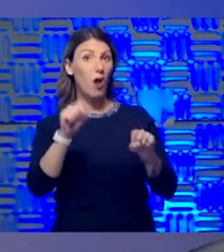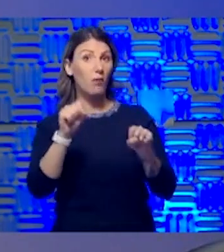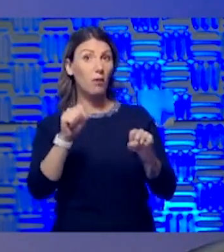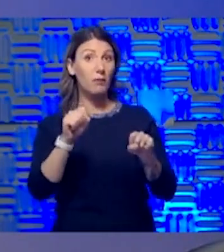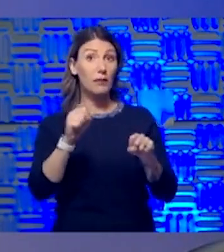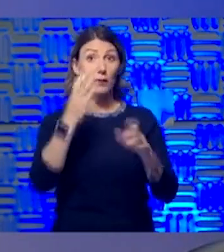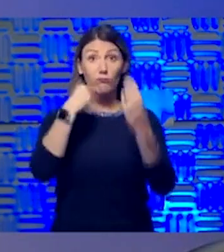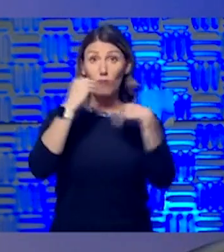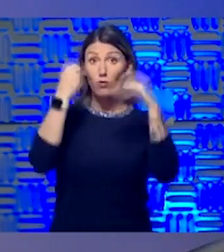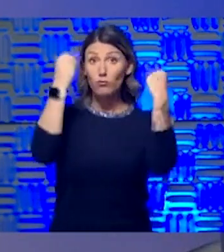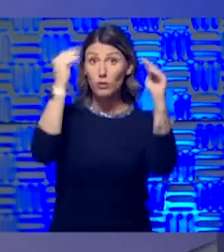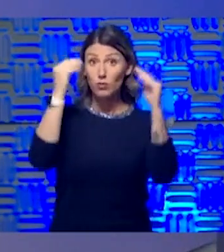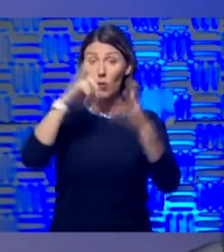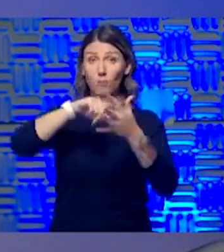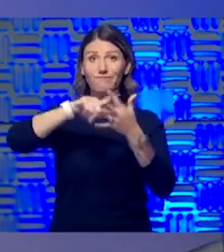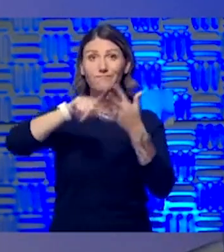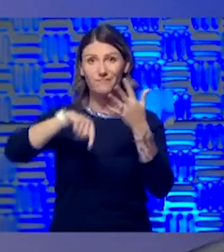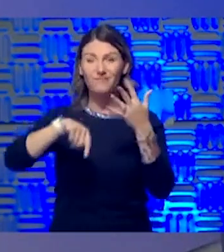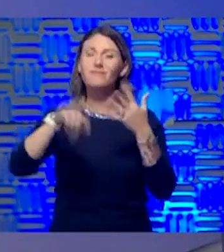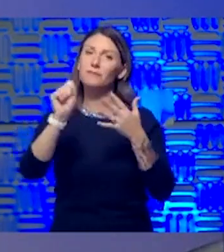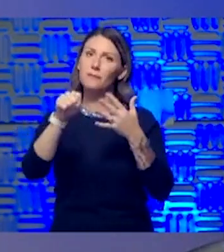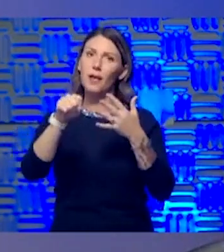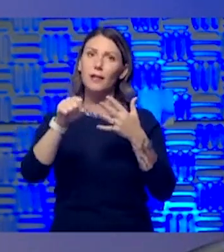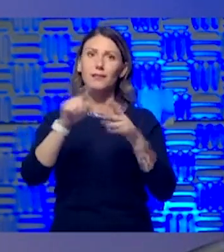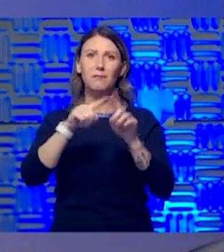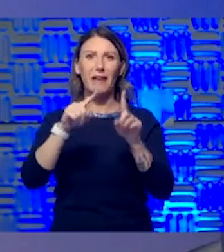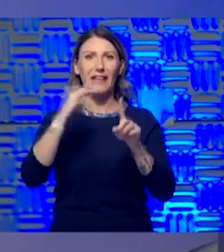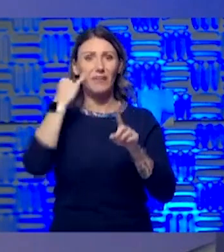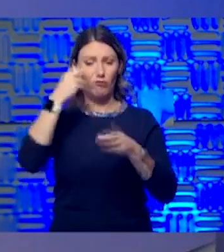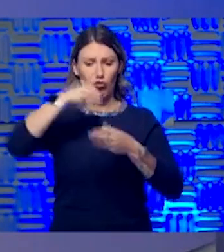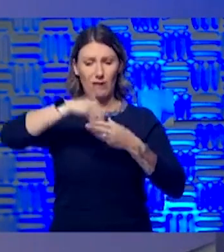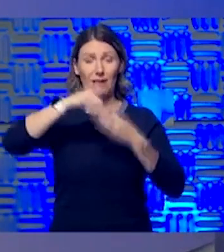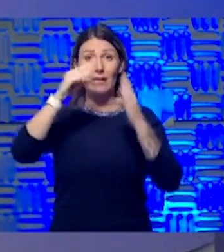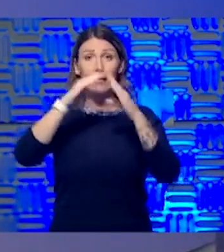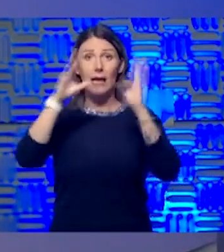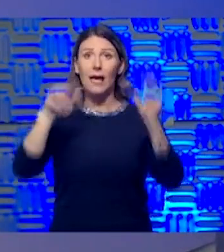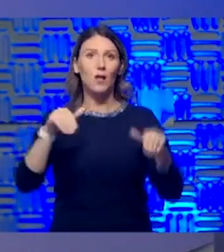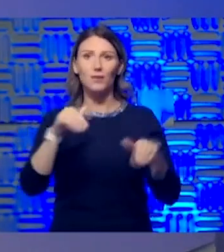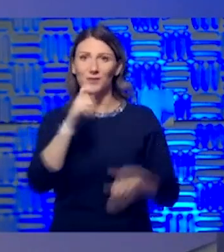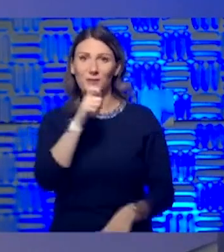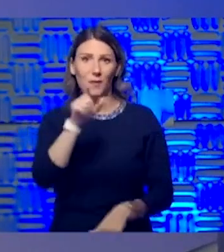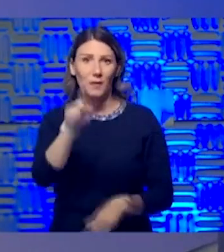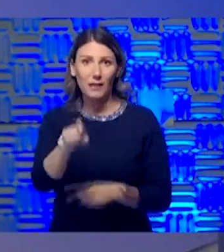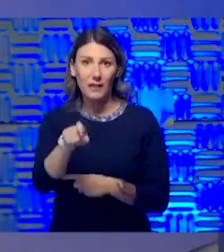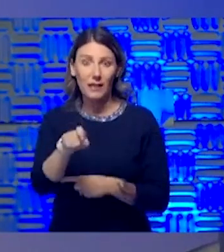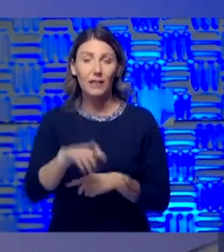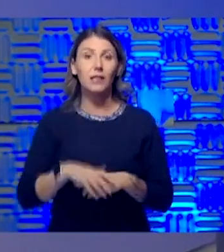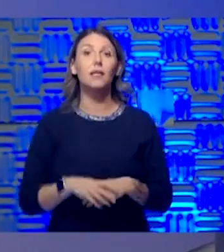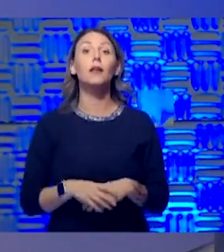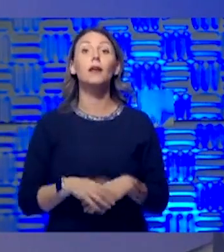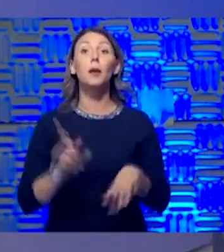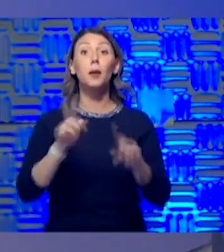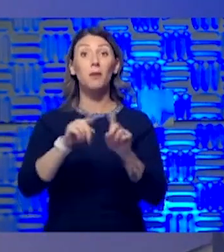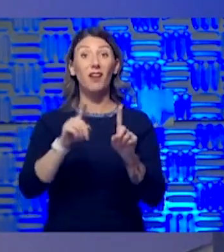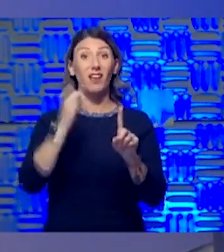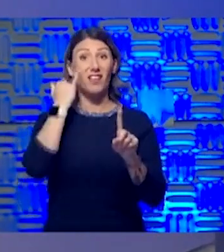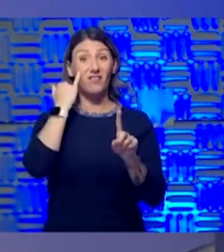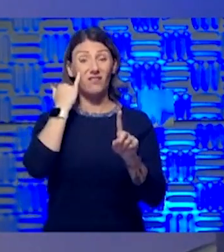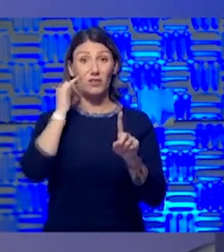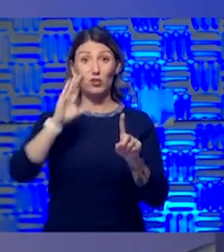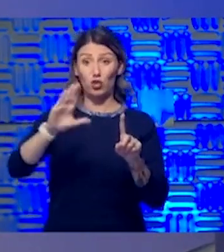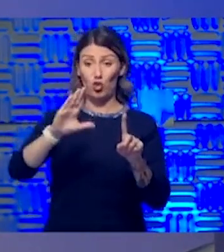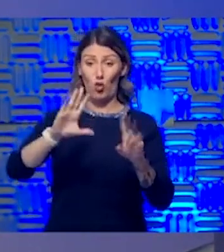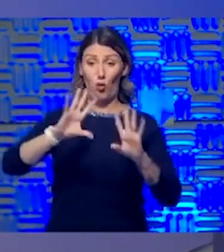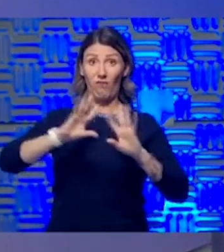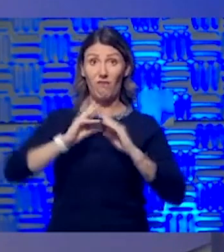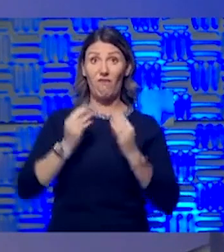store, things of that nature. But if you're already in the household, you don't. If it's just relatives that that's the only people you've been with in your